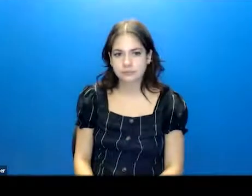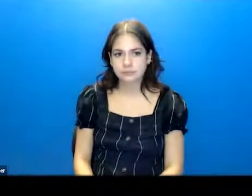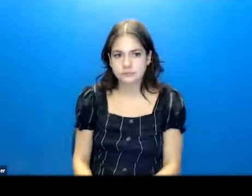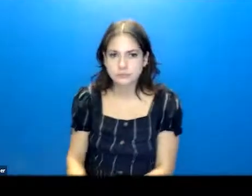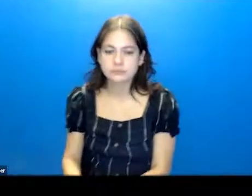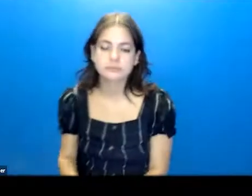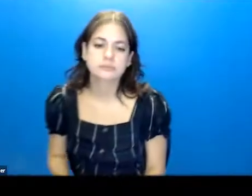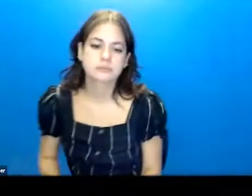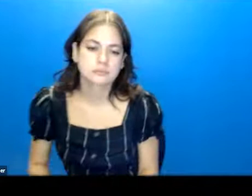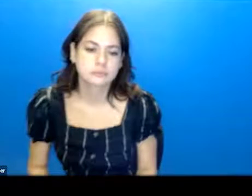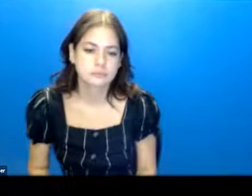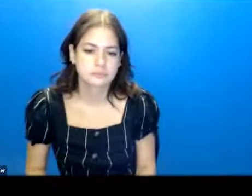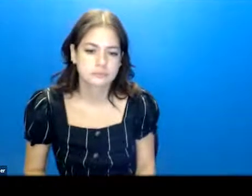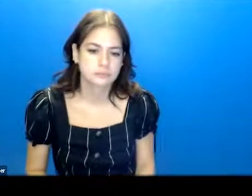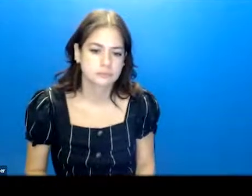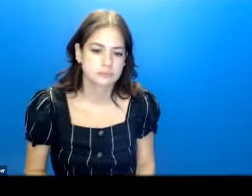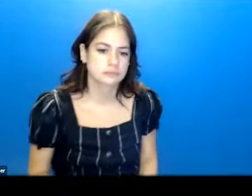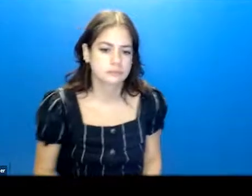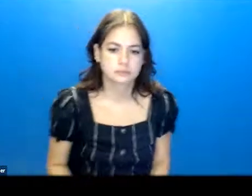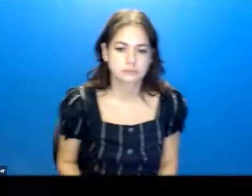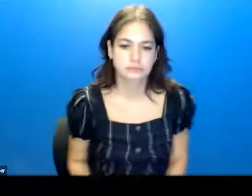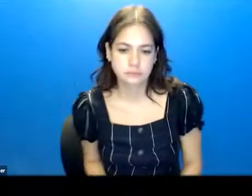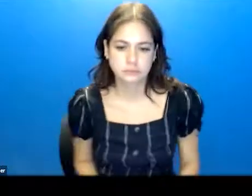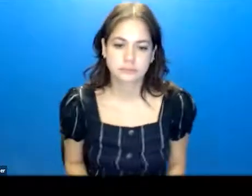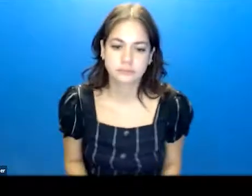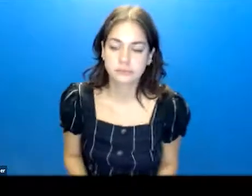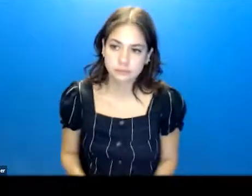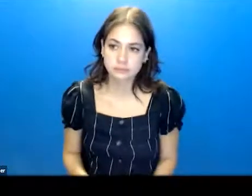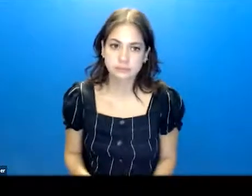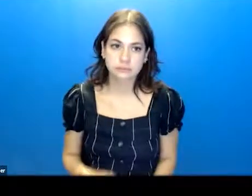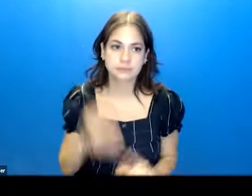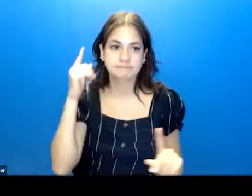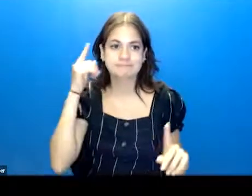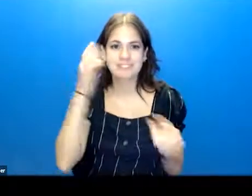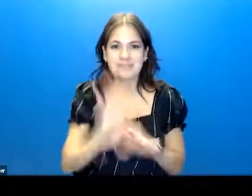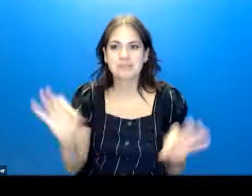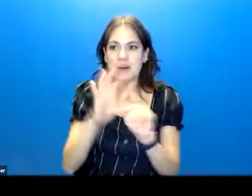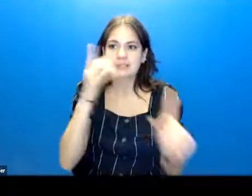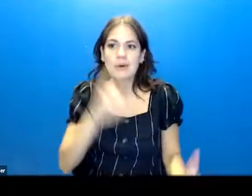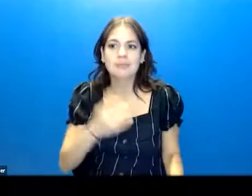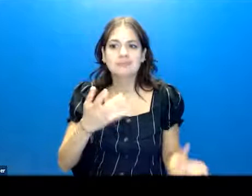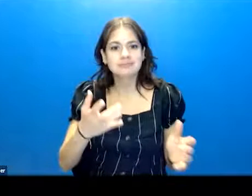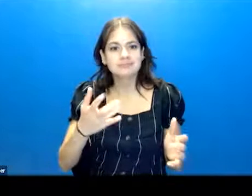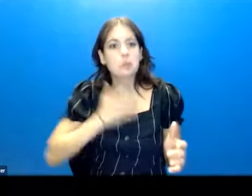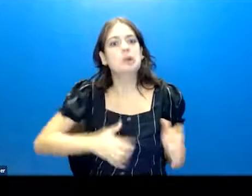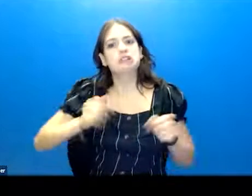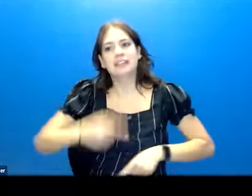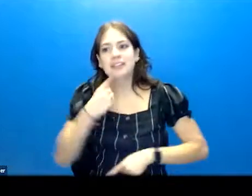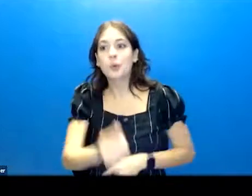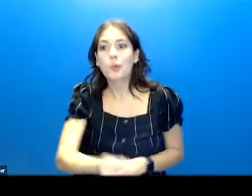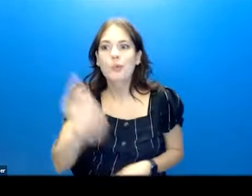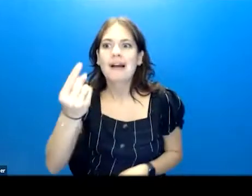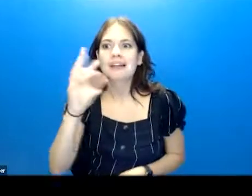Okay. So key points. I wish I could give you one risk factor. I can't.